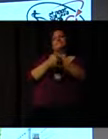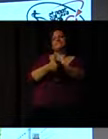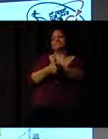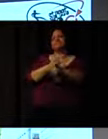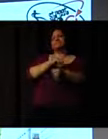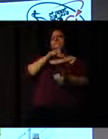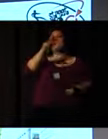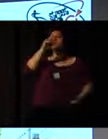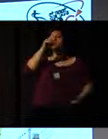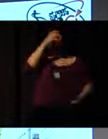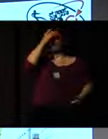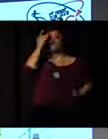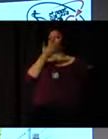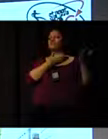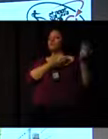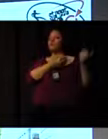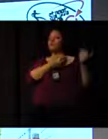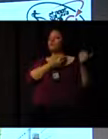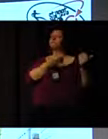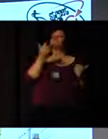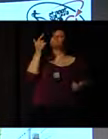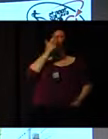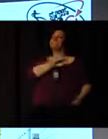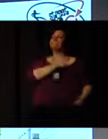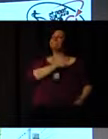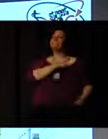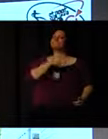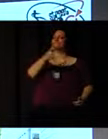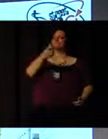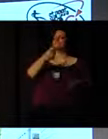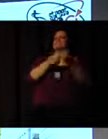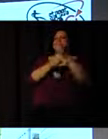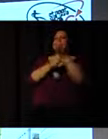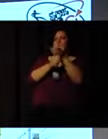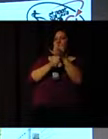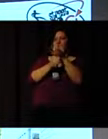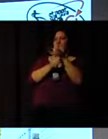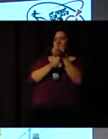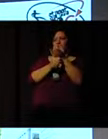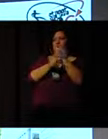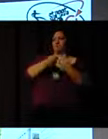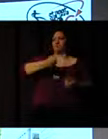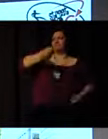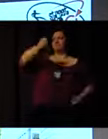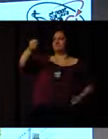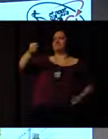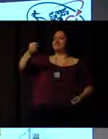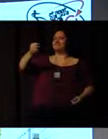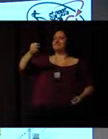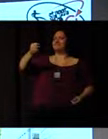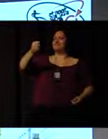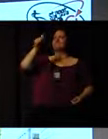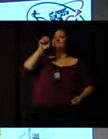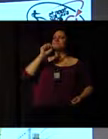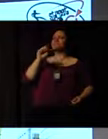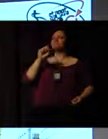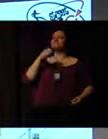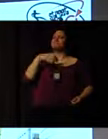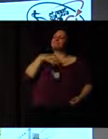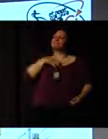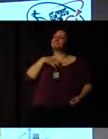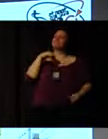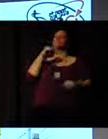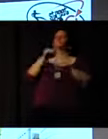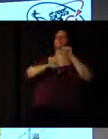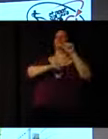to run with the torch. And for those people, it was an absolute life changing experience. So it took us by surprise,